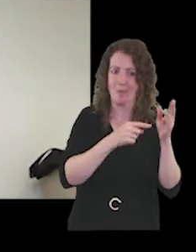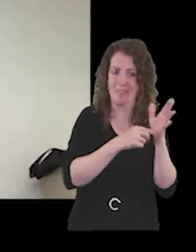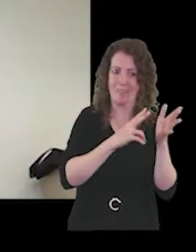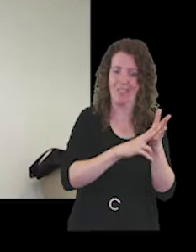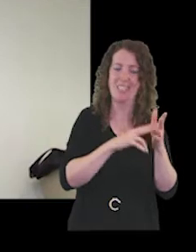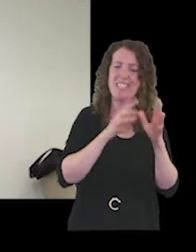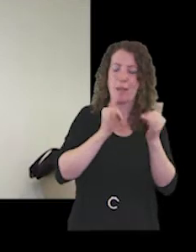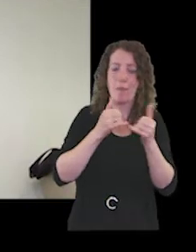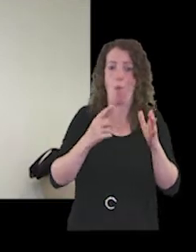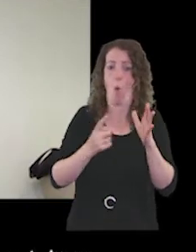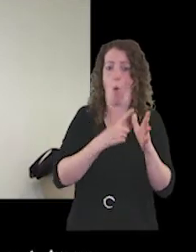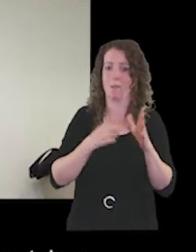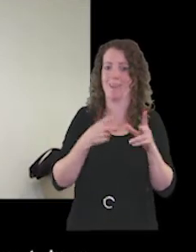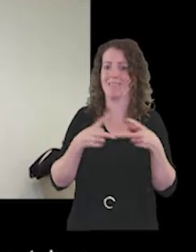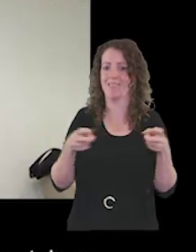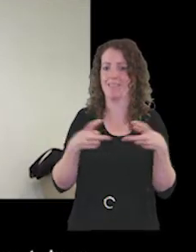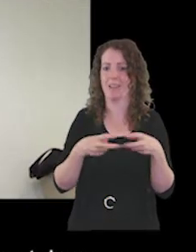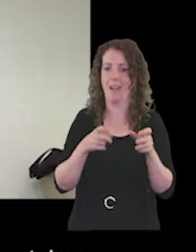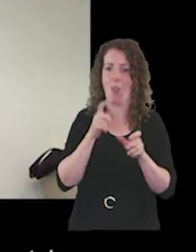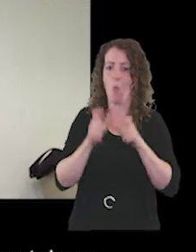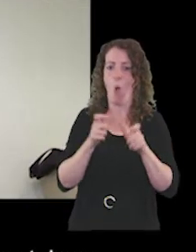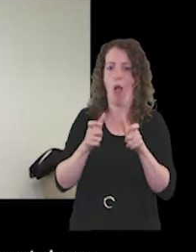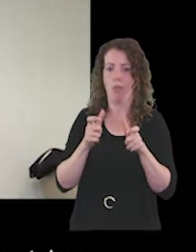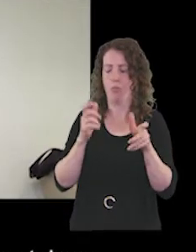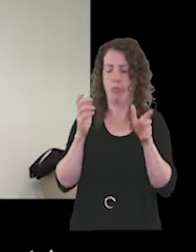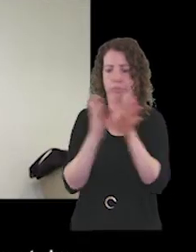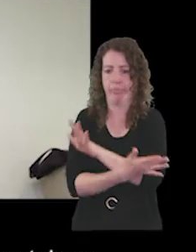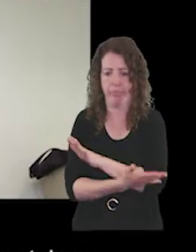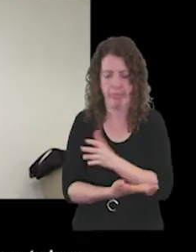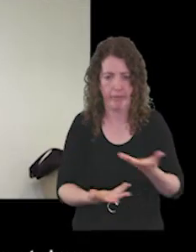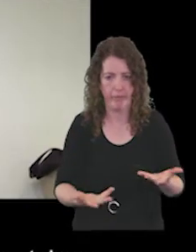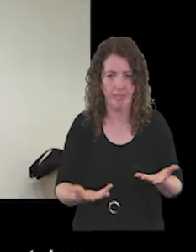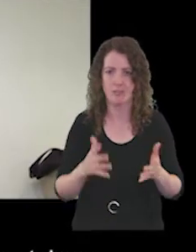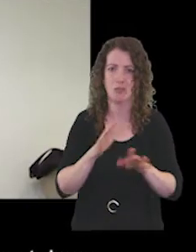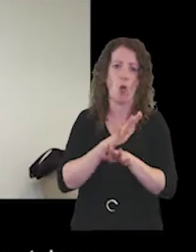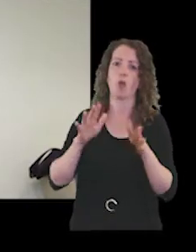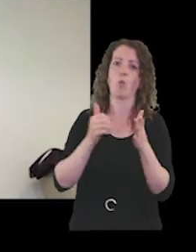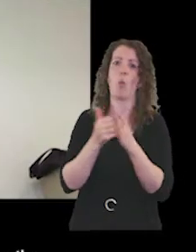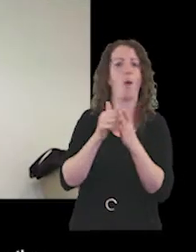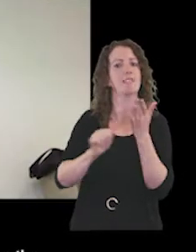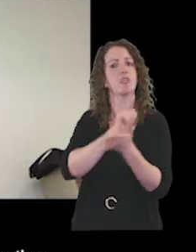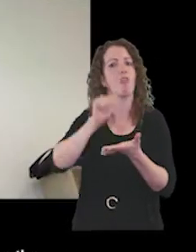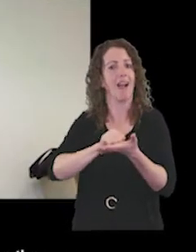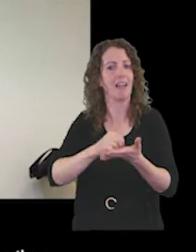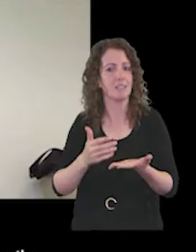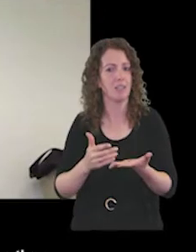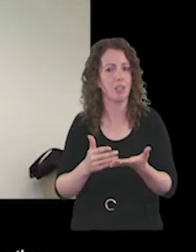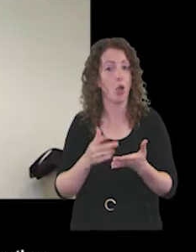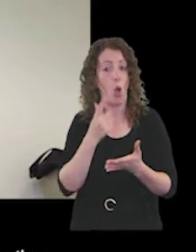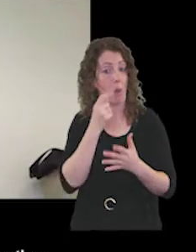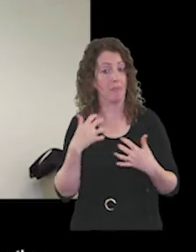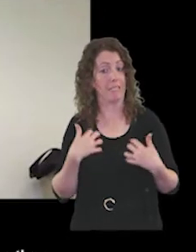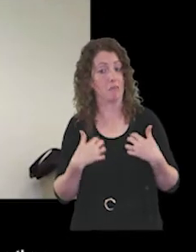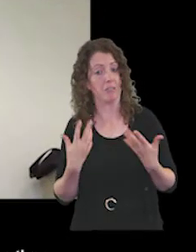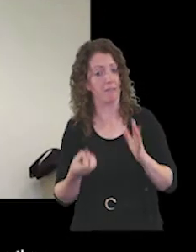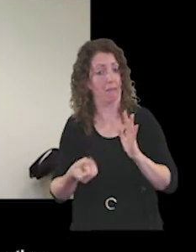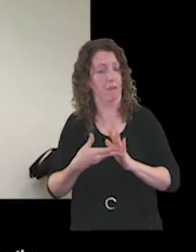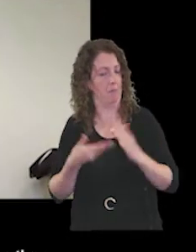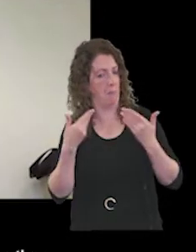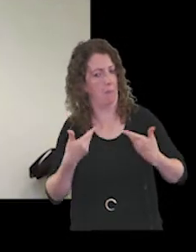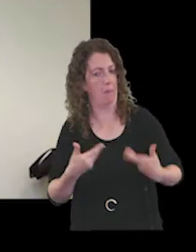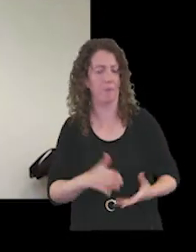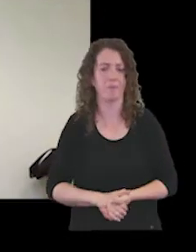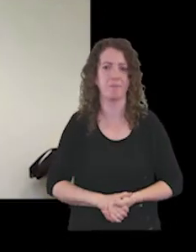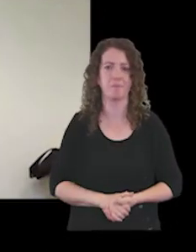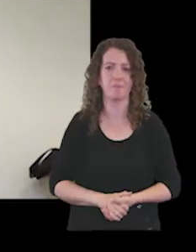the automatic options for the wording that appears isn't always the correct wording, which could be an interesting dynamic in